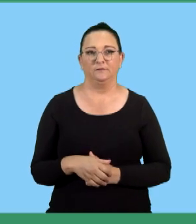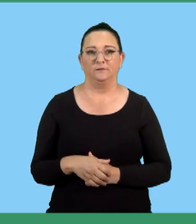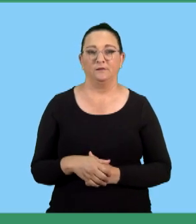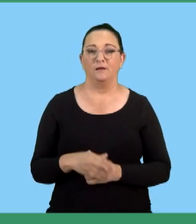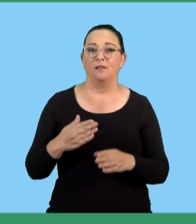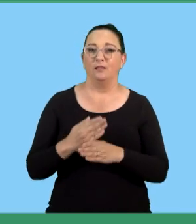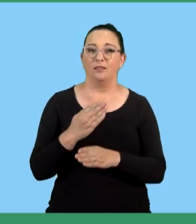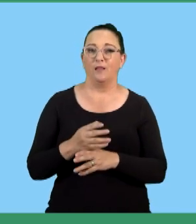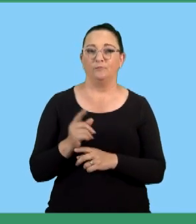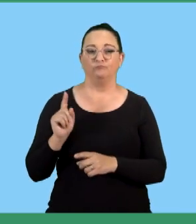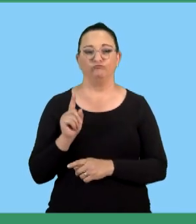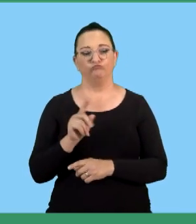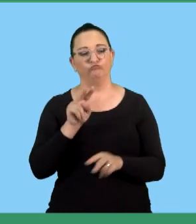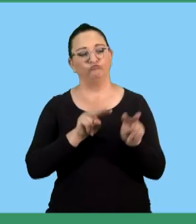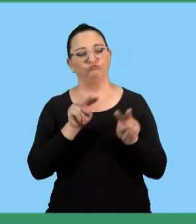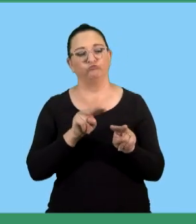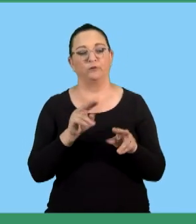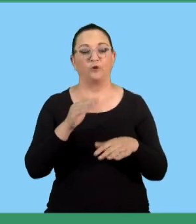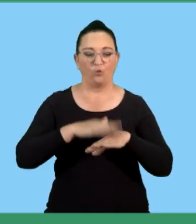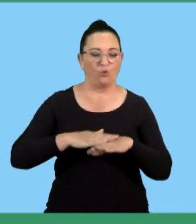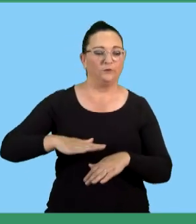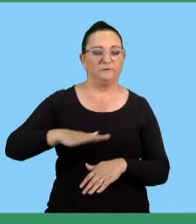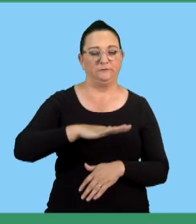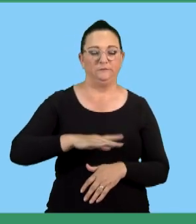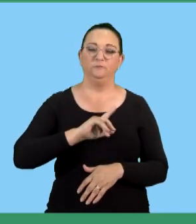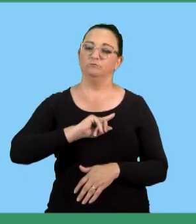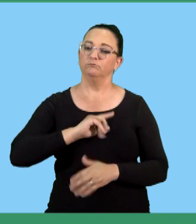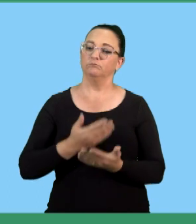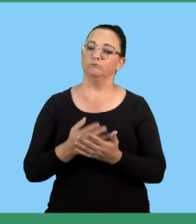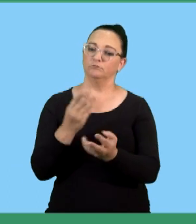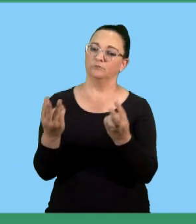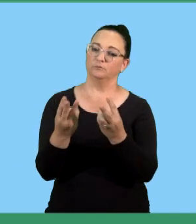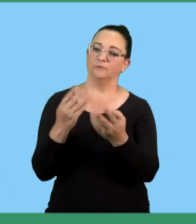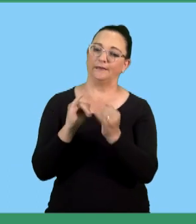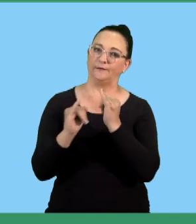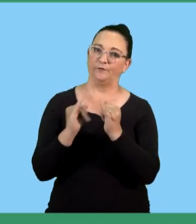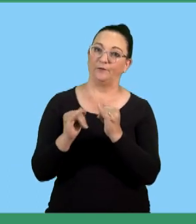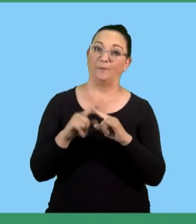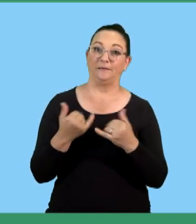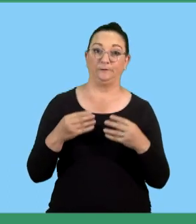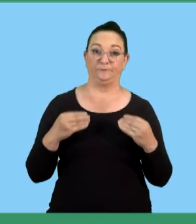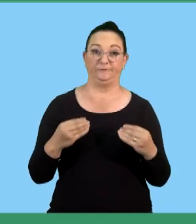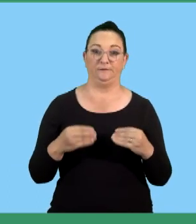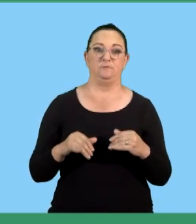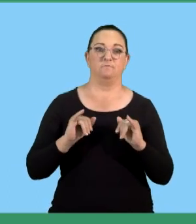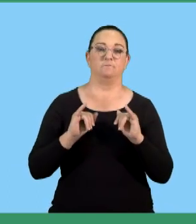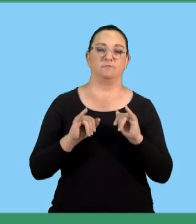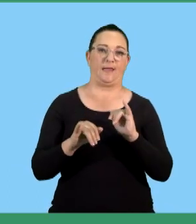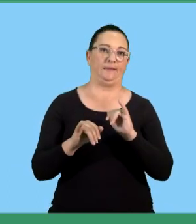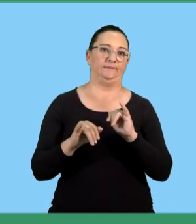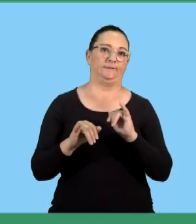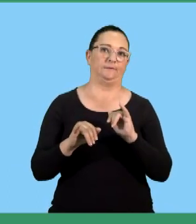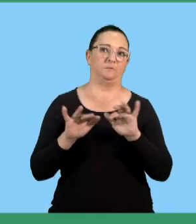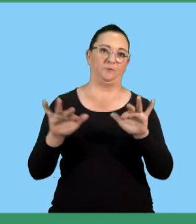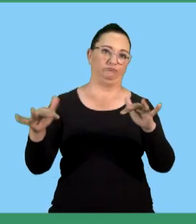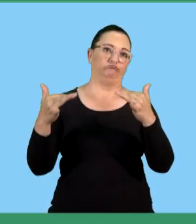Labor inspectors may conduct on-site visits to interview employees which can create a bad image for their business. Remember when I said